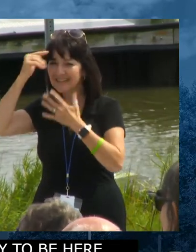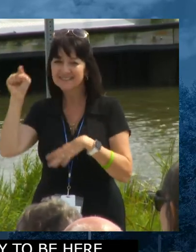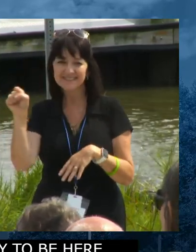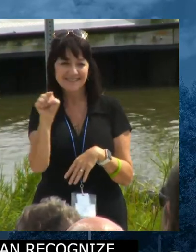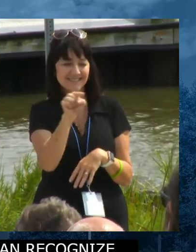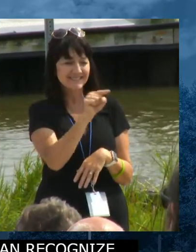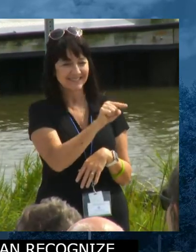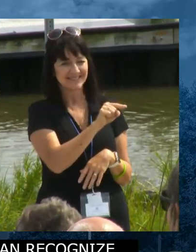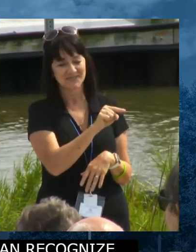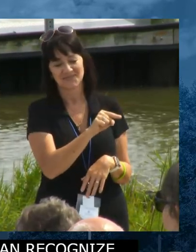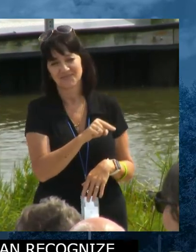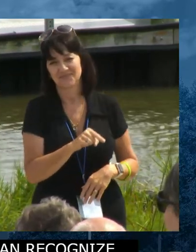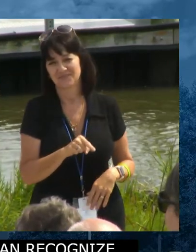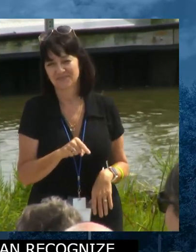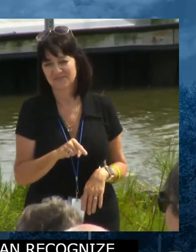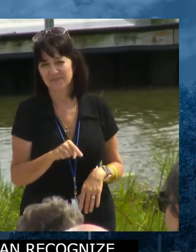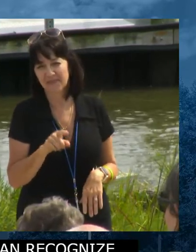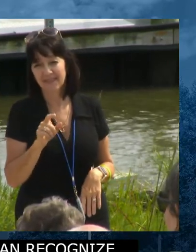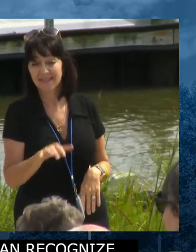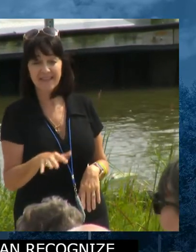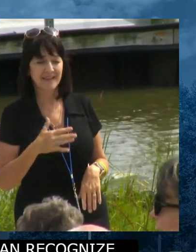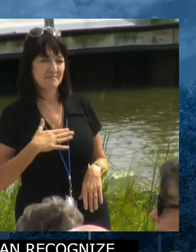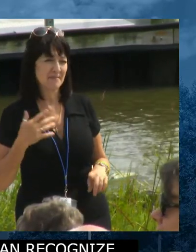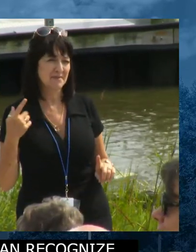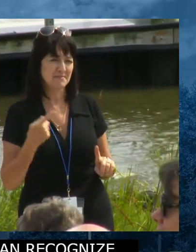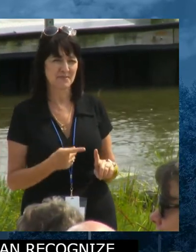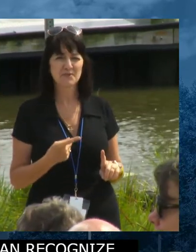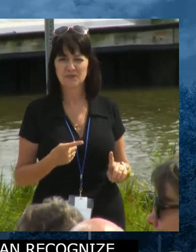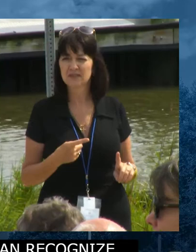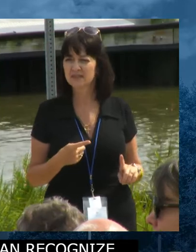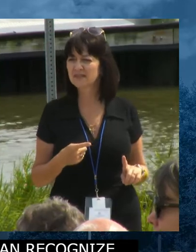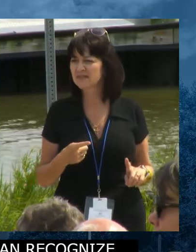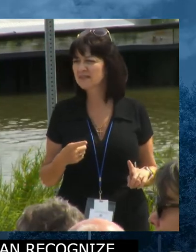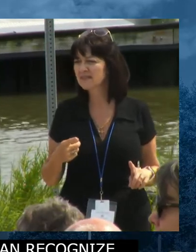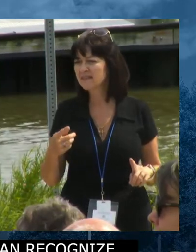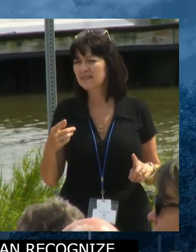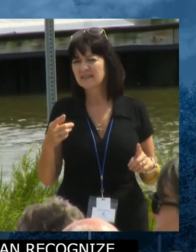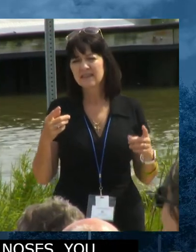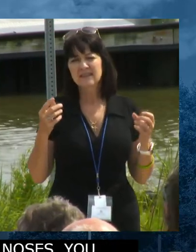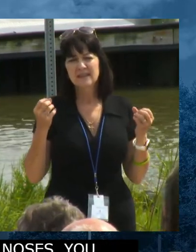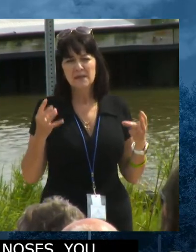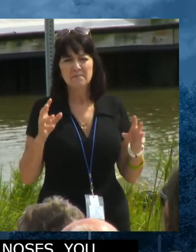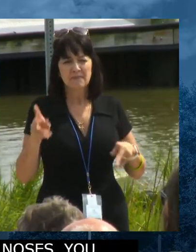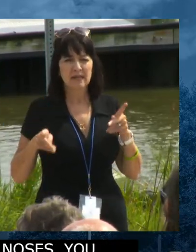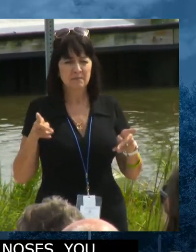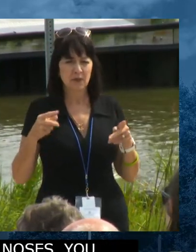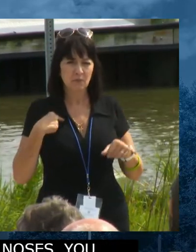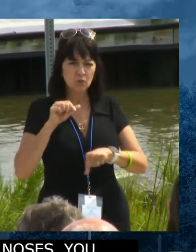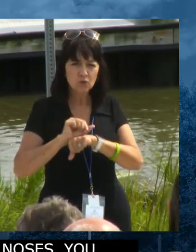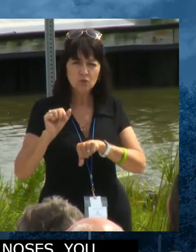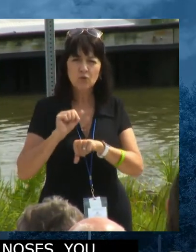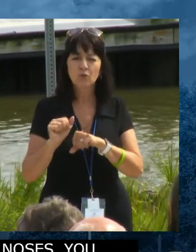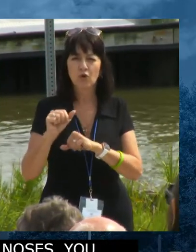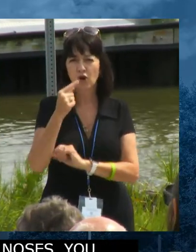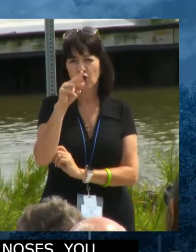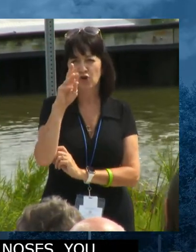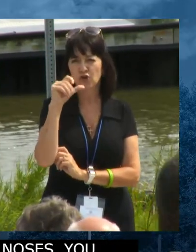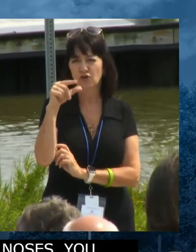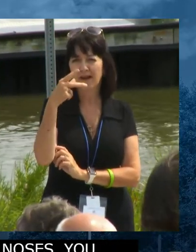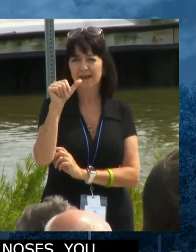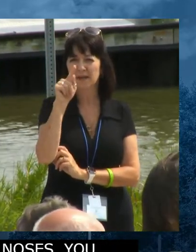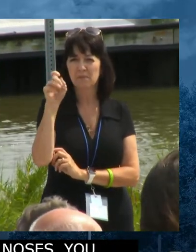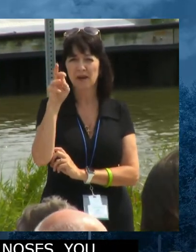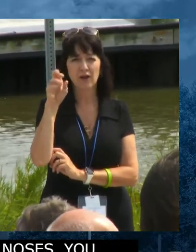that, to that end, I want to we have some people who've been we've been working closely with. Greg Patterson is one